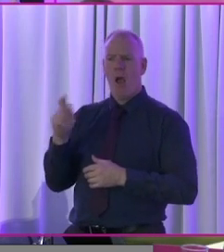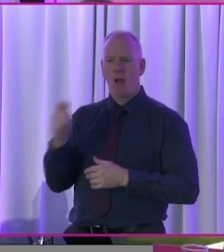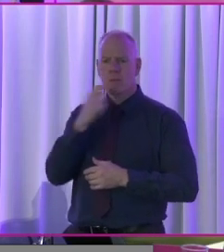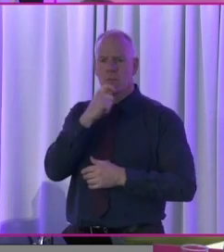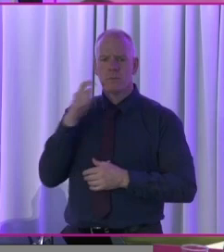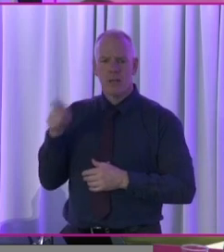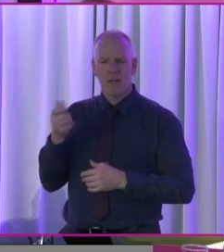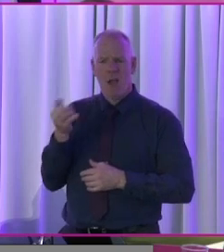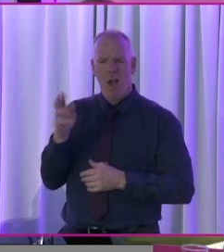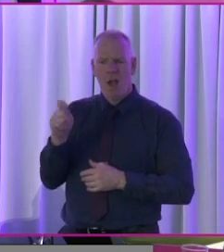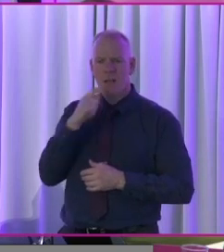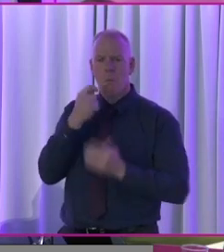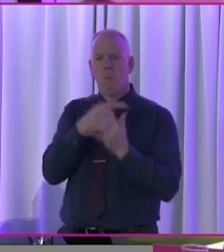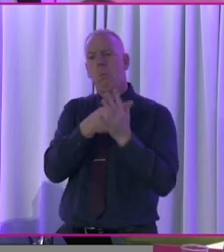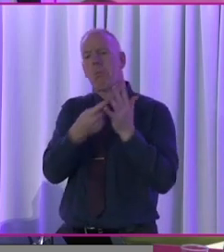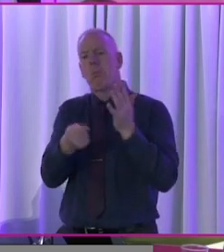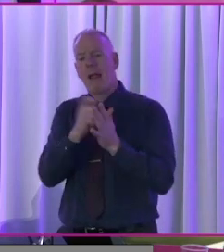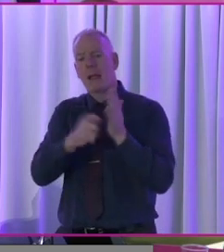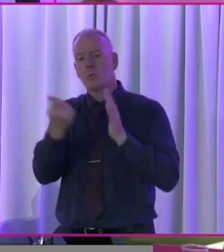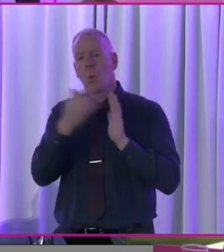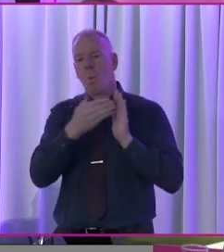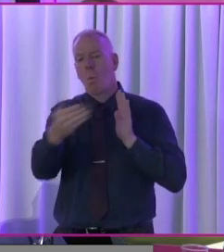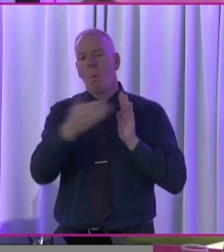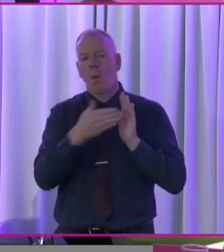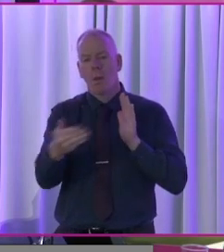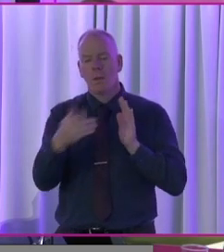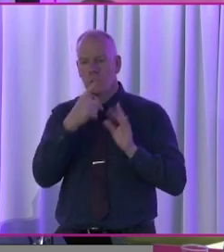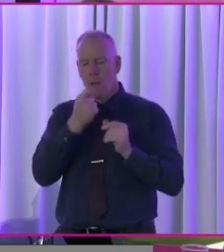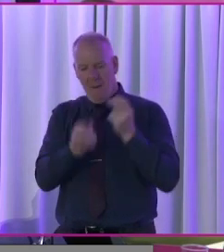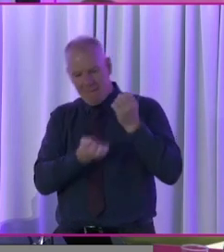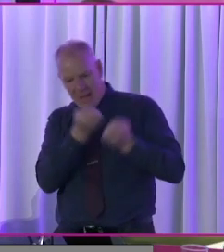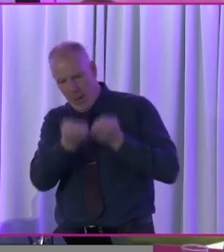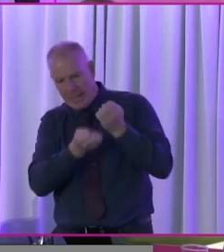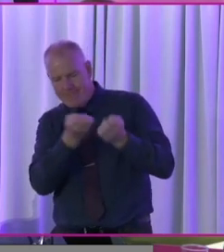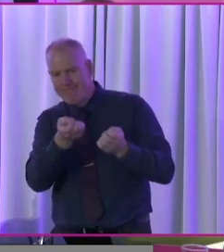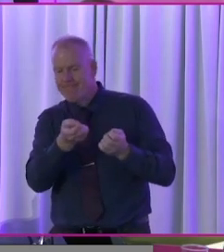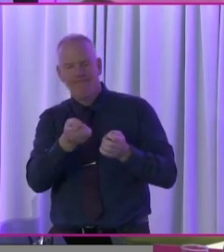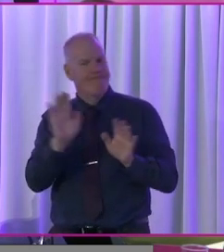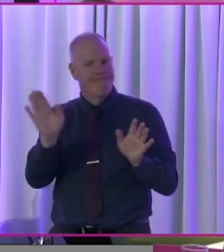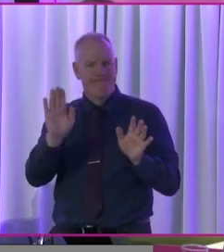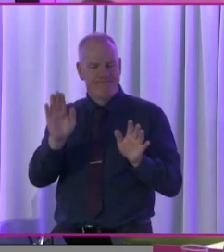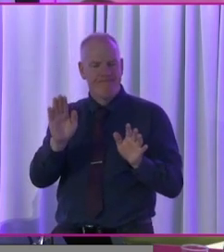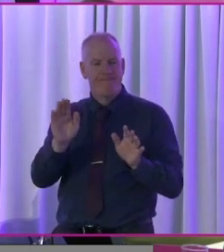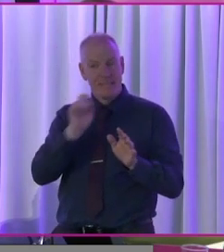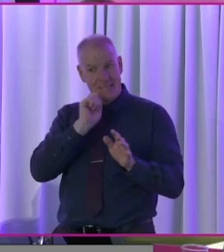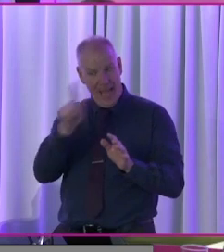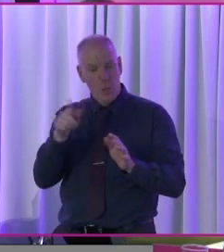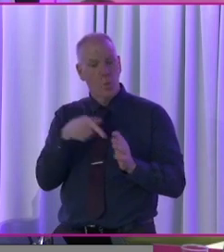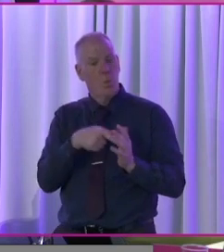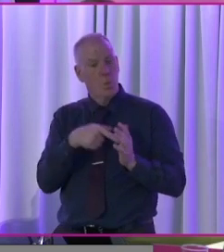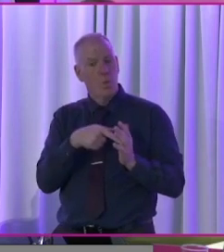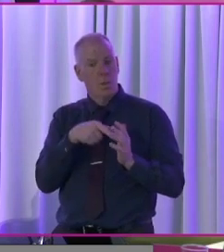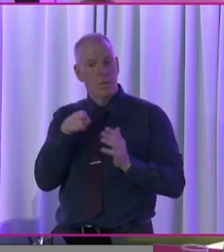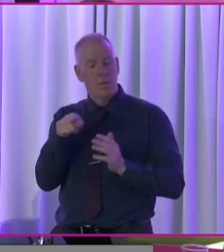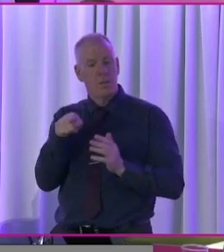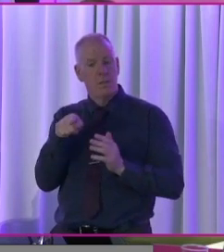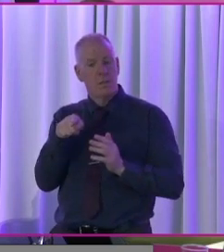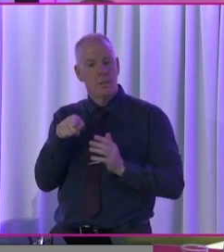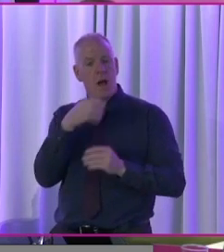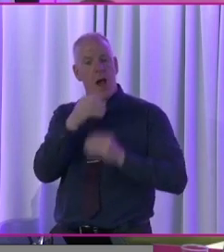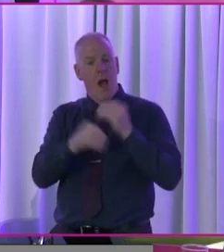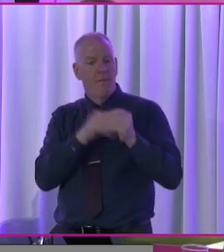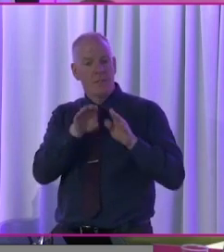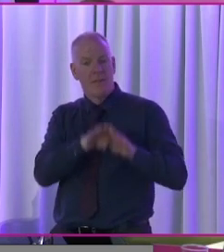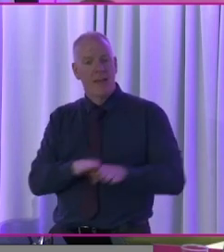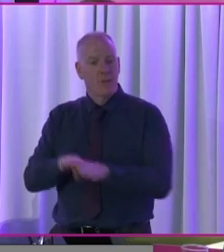to be a, a plethora of elections coming up and they're talking about evaluating them. But I just wanted to inform you that within that office